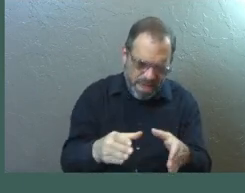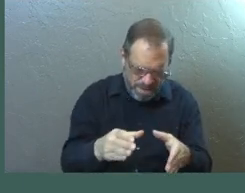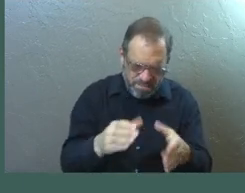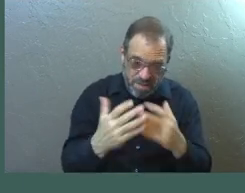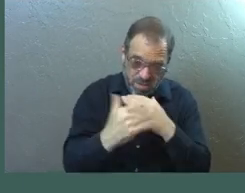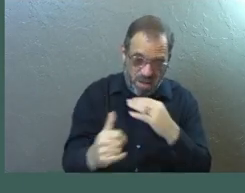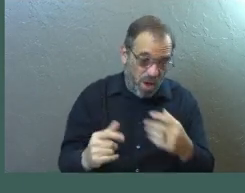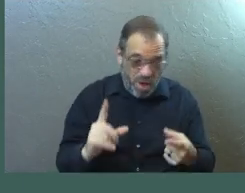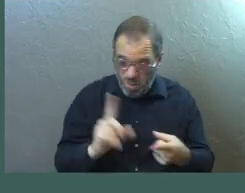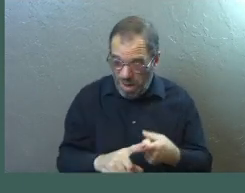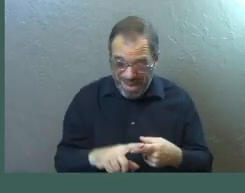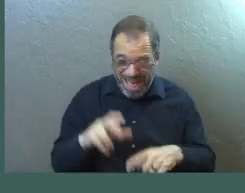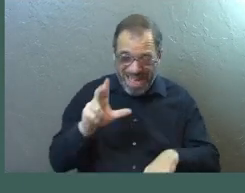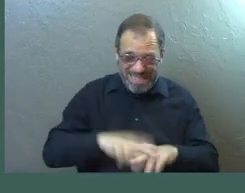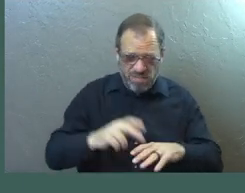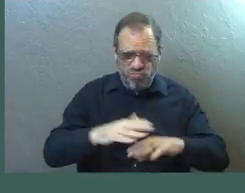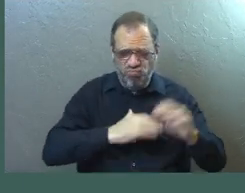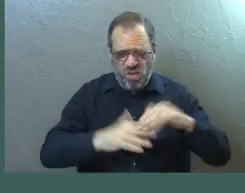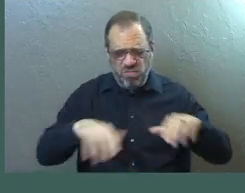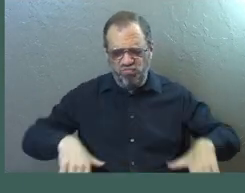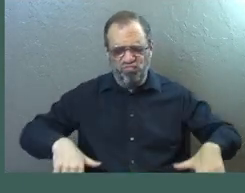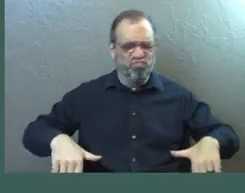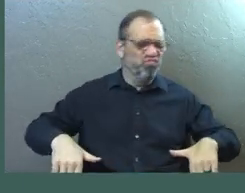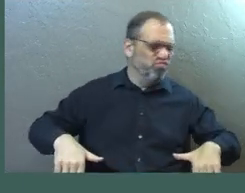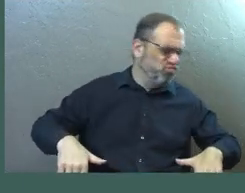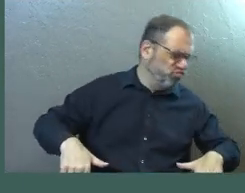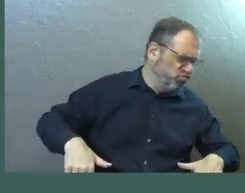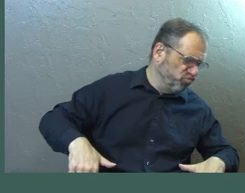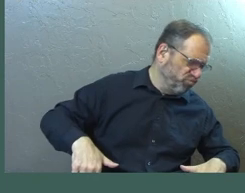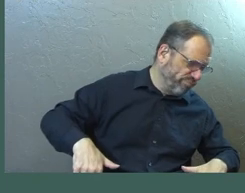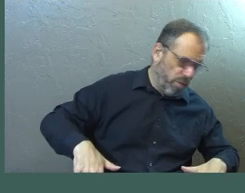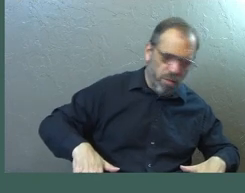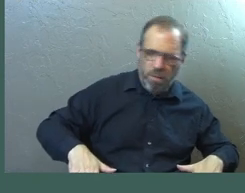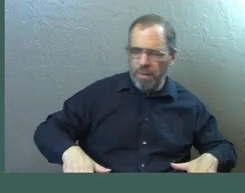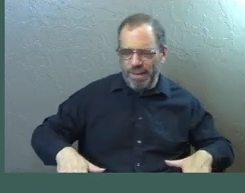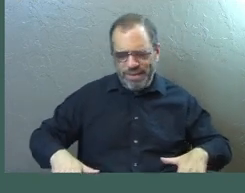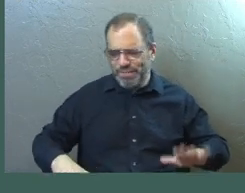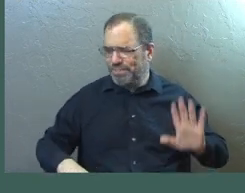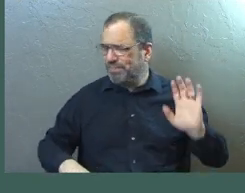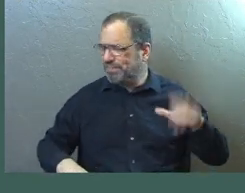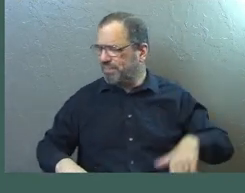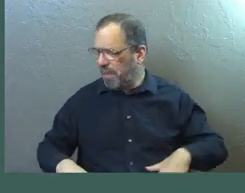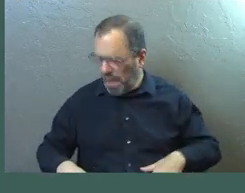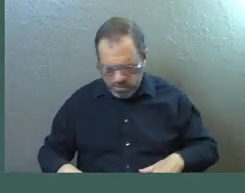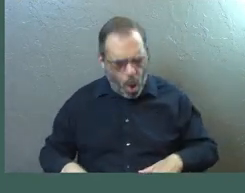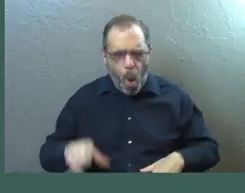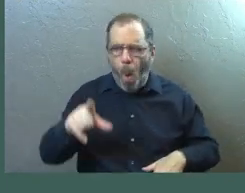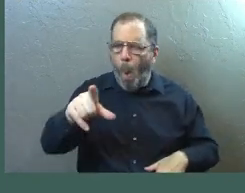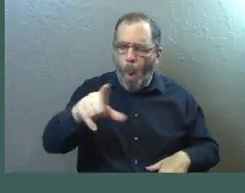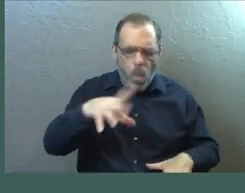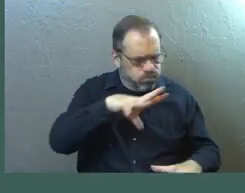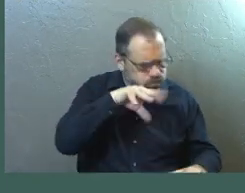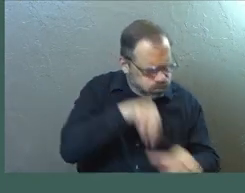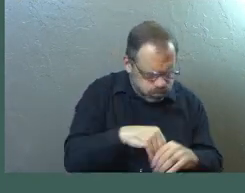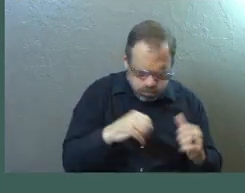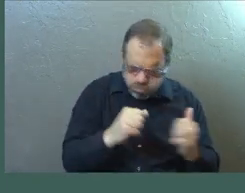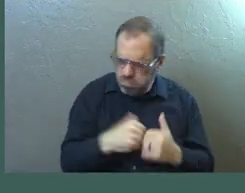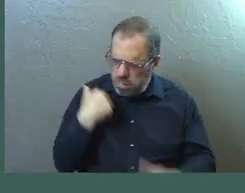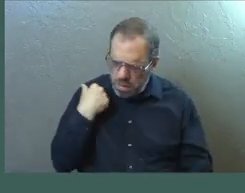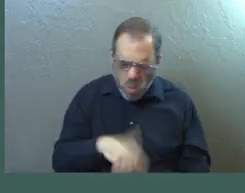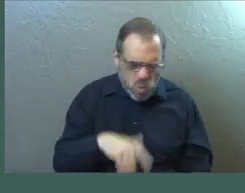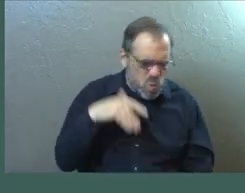are not just sitting up in heaven somewhere, and you're uninterested in what we're doing. God, you're so involved.